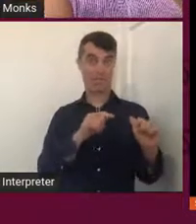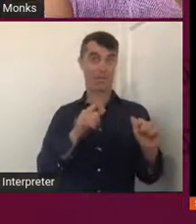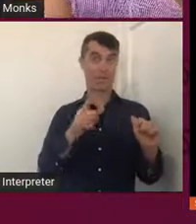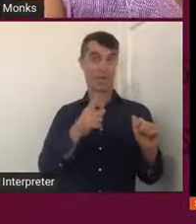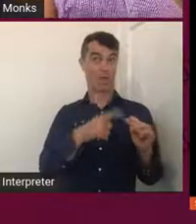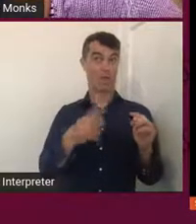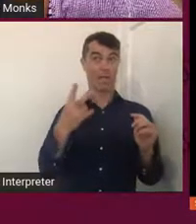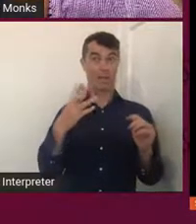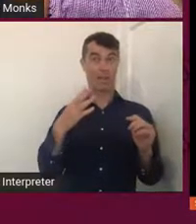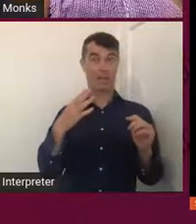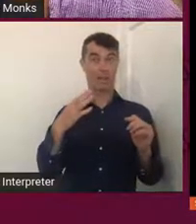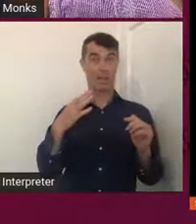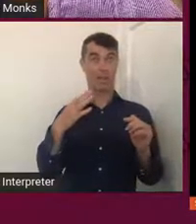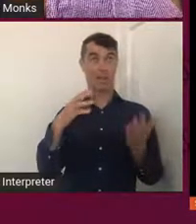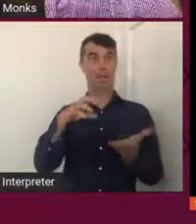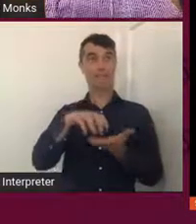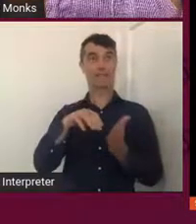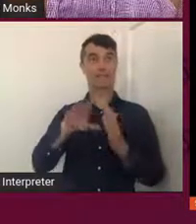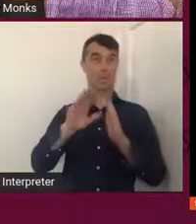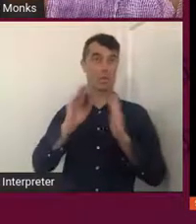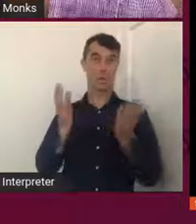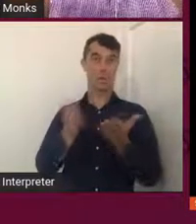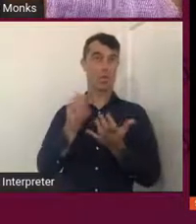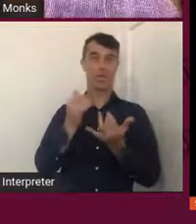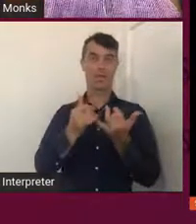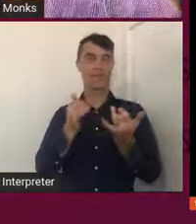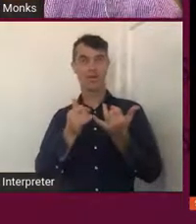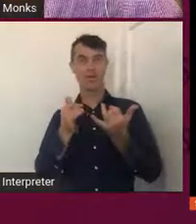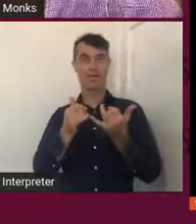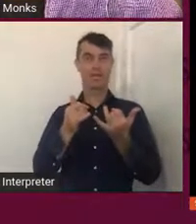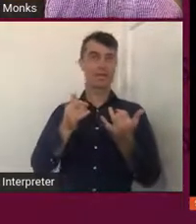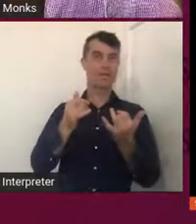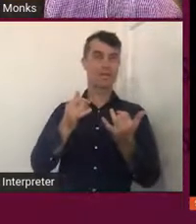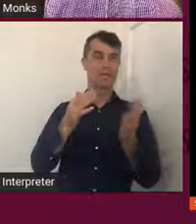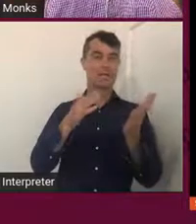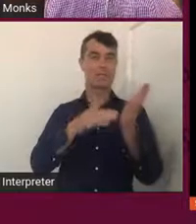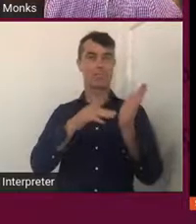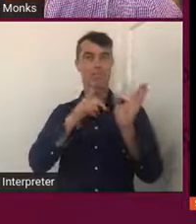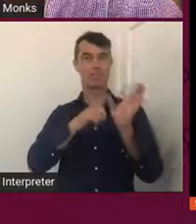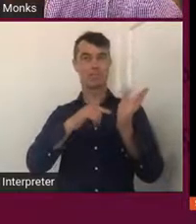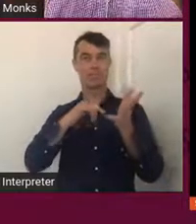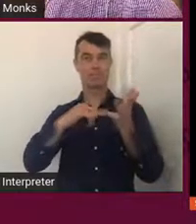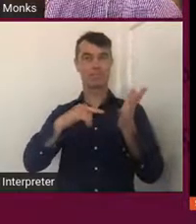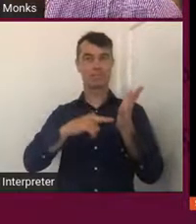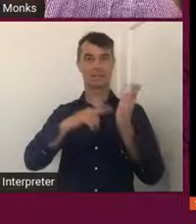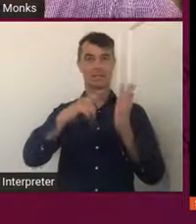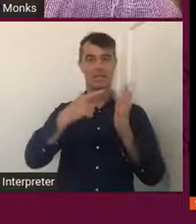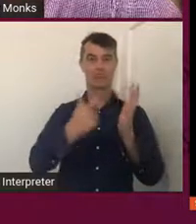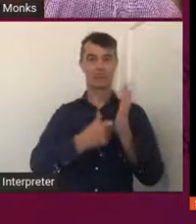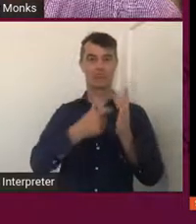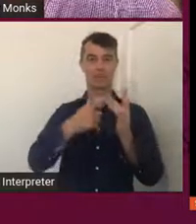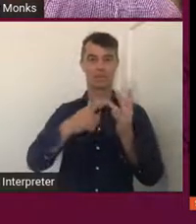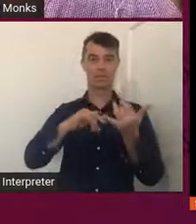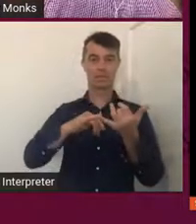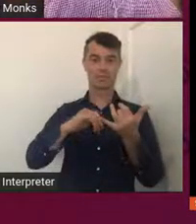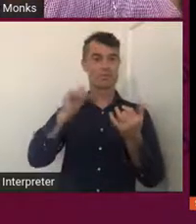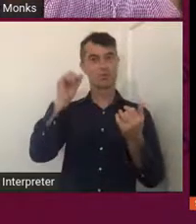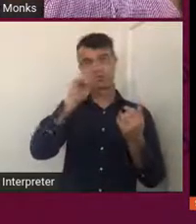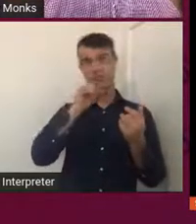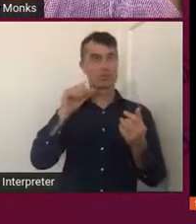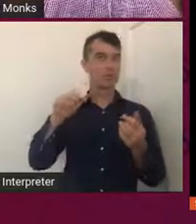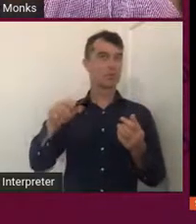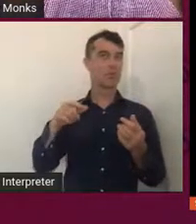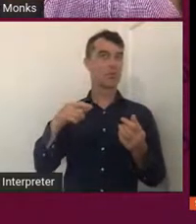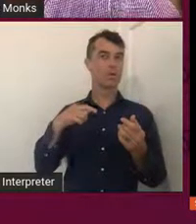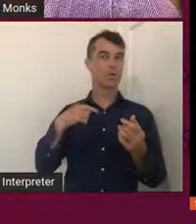of places in the world. They're very mysterious creatures, the whale shark. And so we basically did the whale shark to